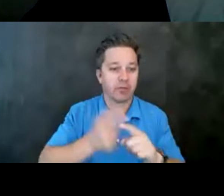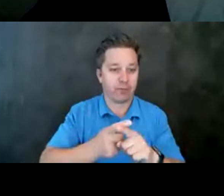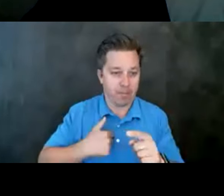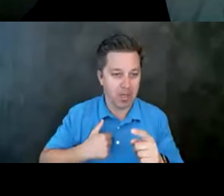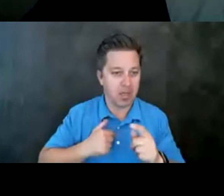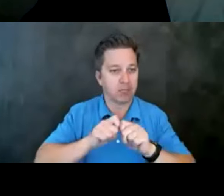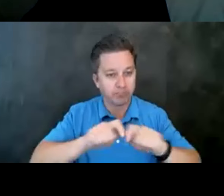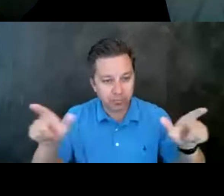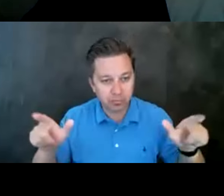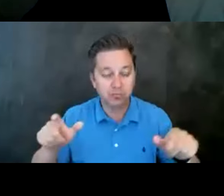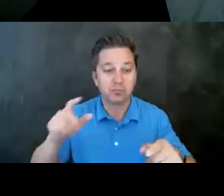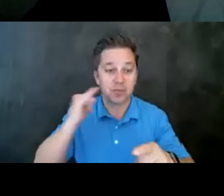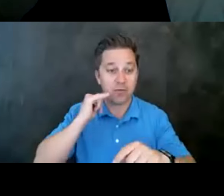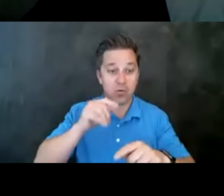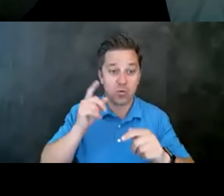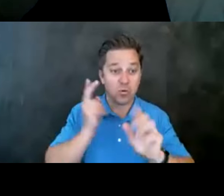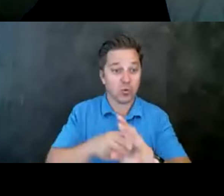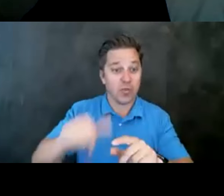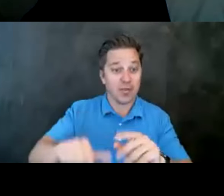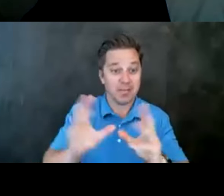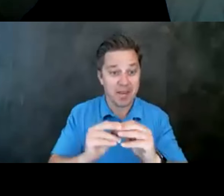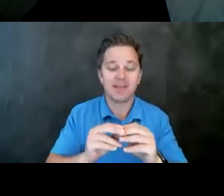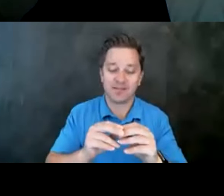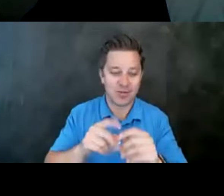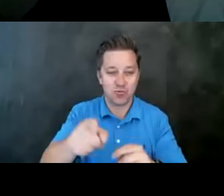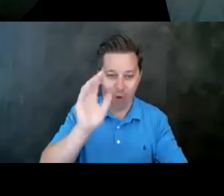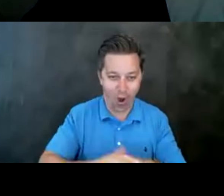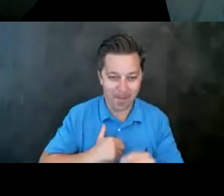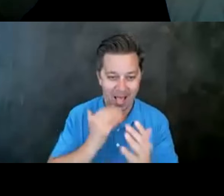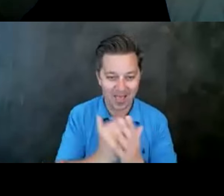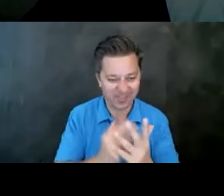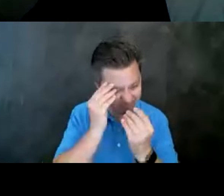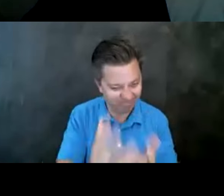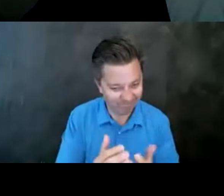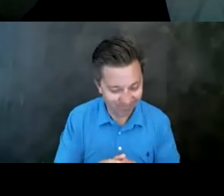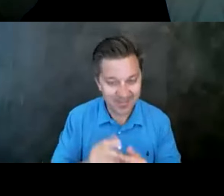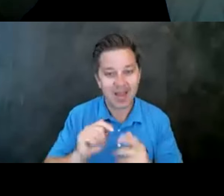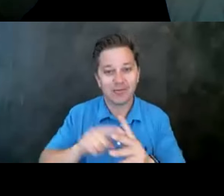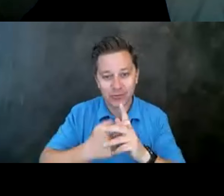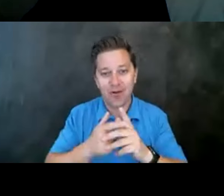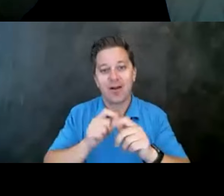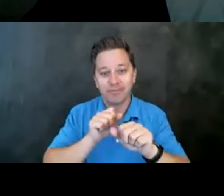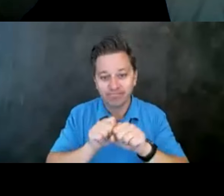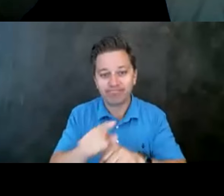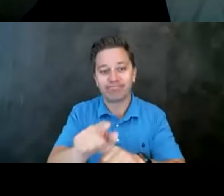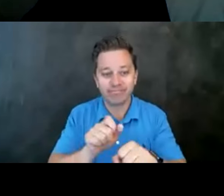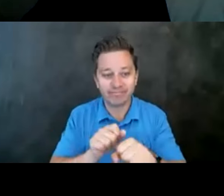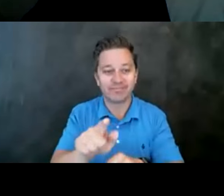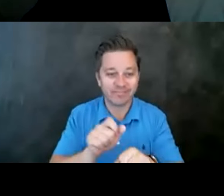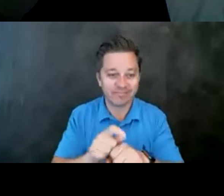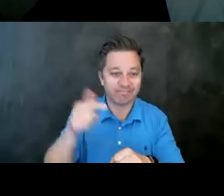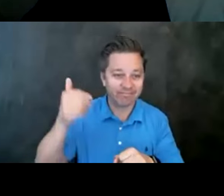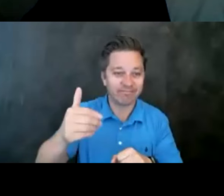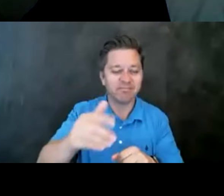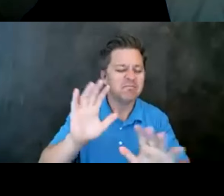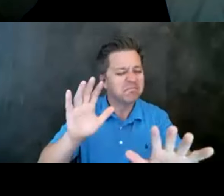attended this meeting, you're now on my list. So all your first timers, you're going to start getting some emails from me. I will only send you things that are, um,